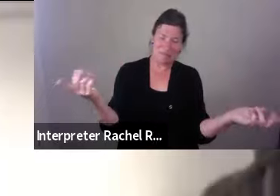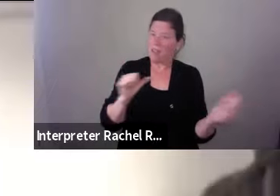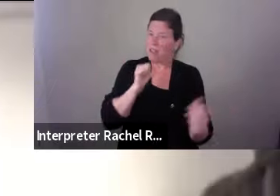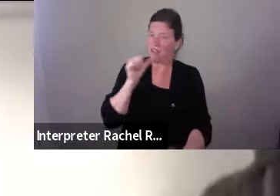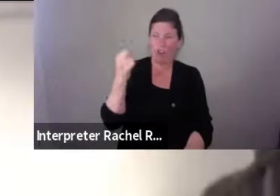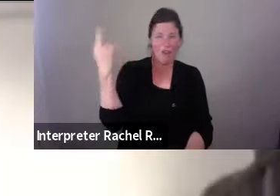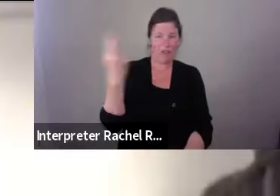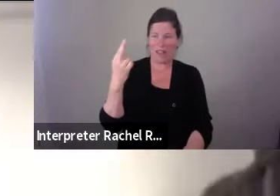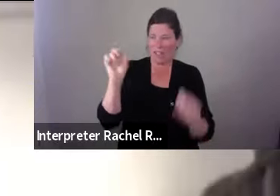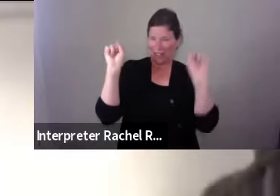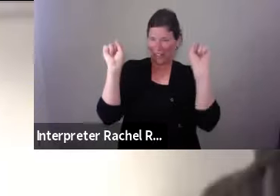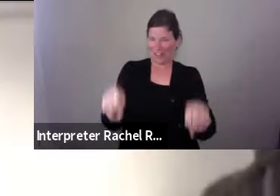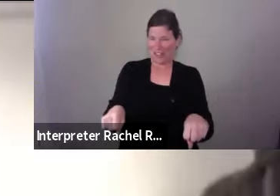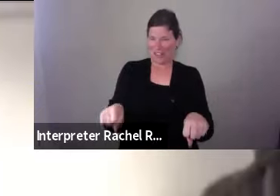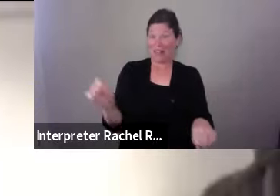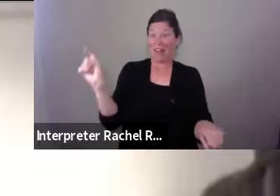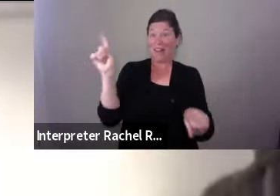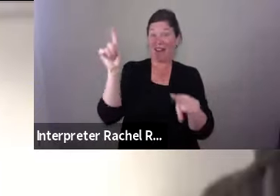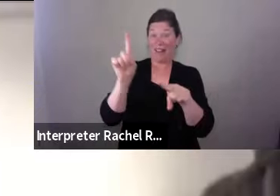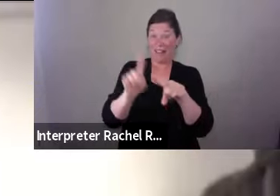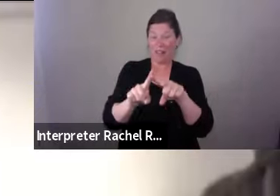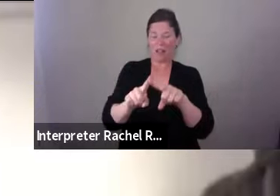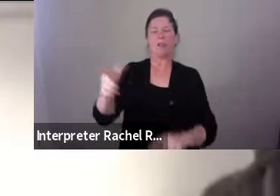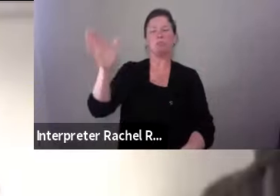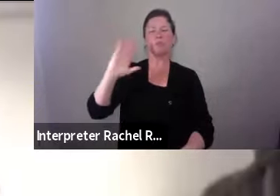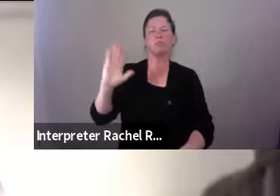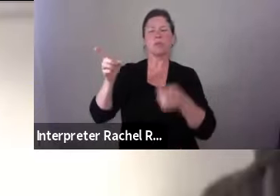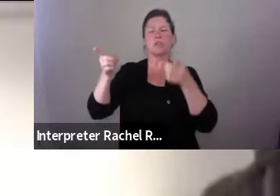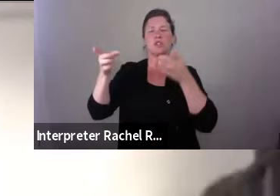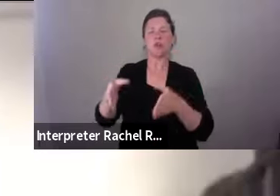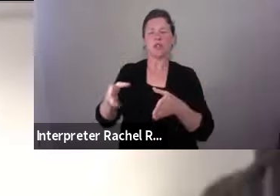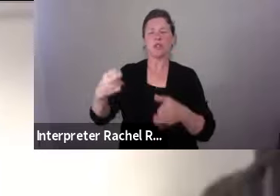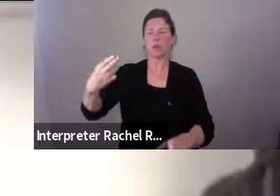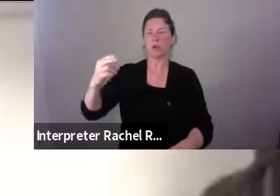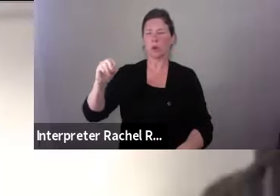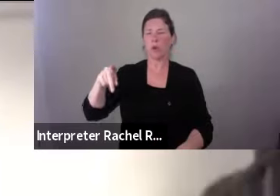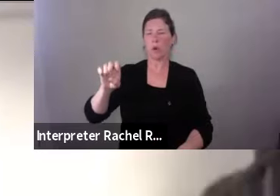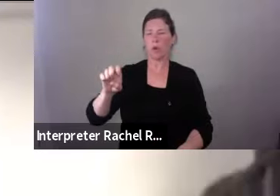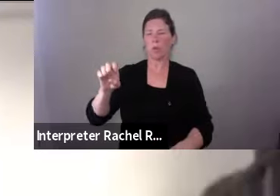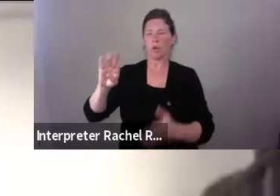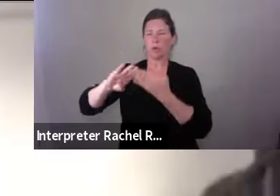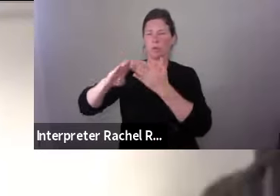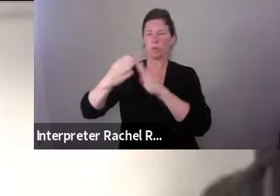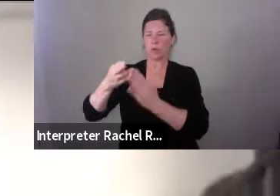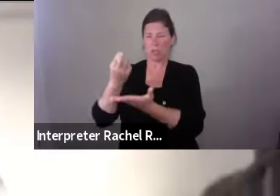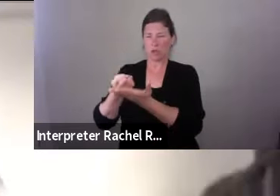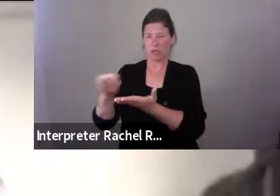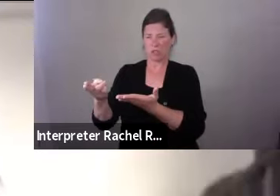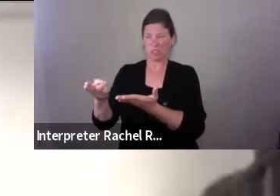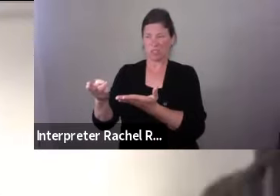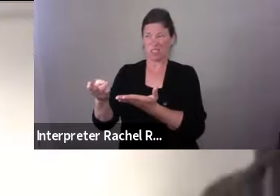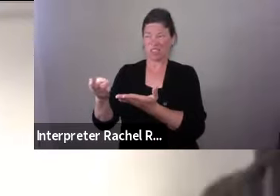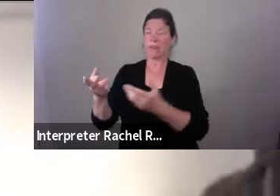that until the former director of Hope Community Resources, when he hired me into the position I currently